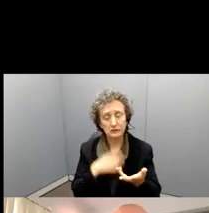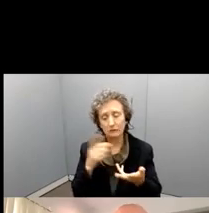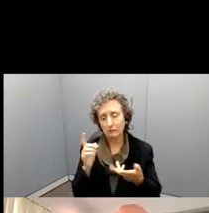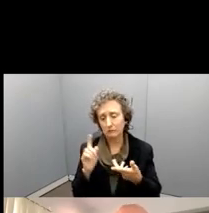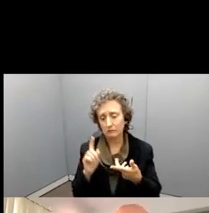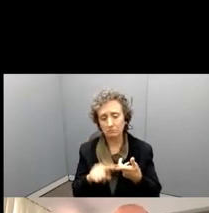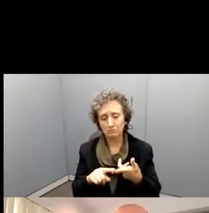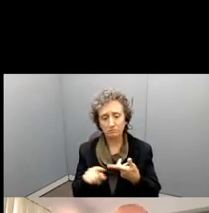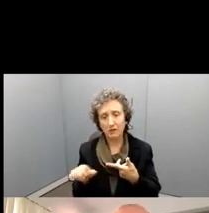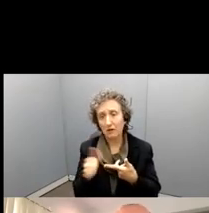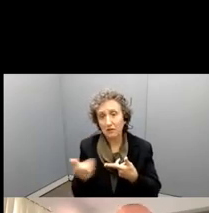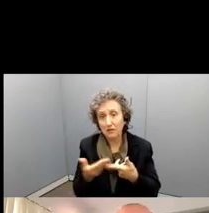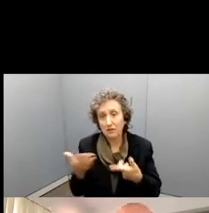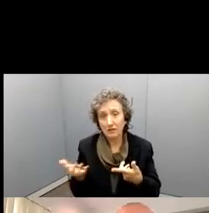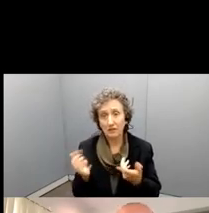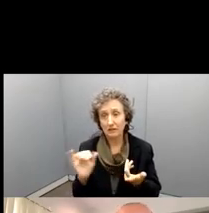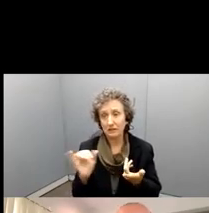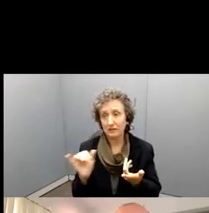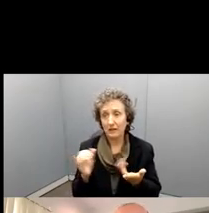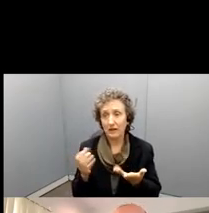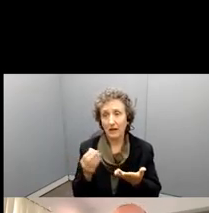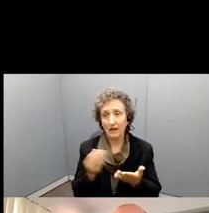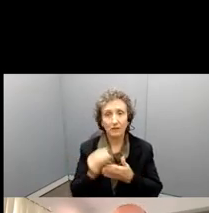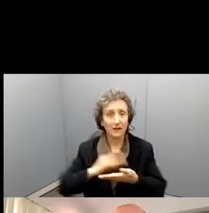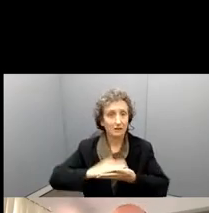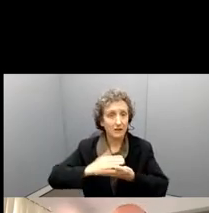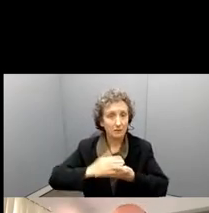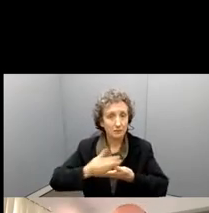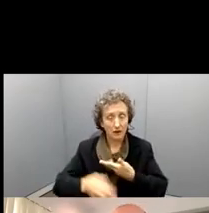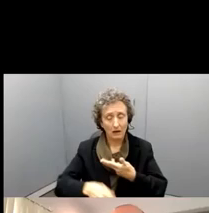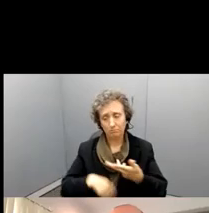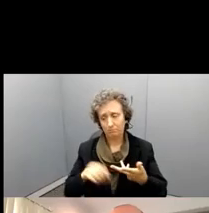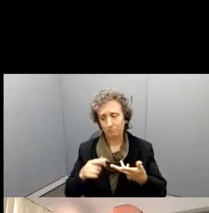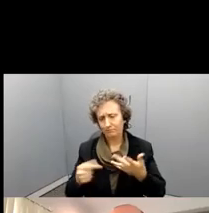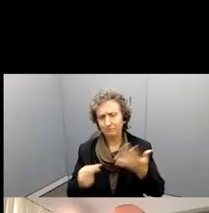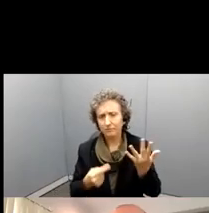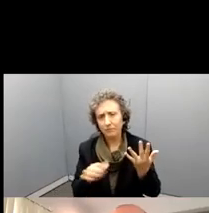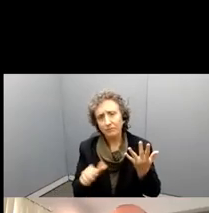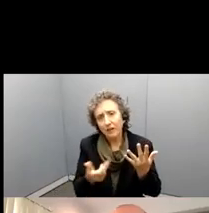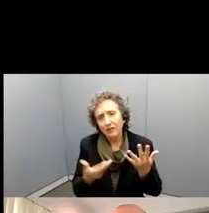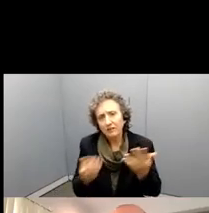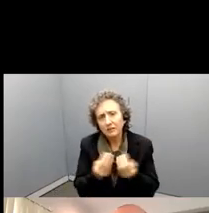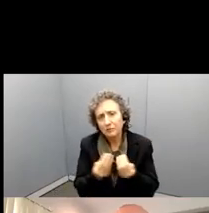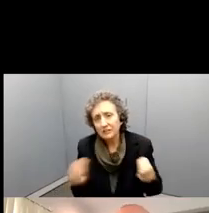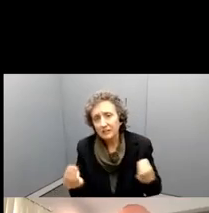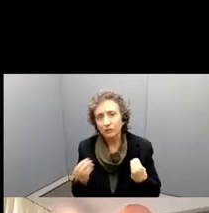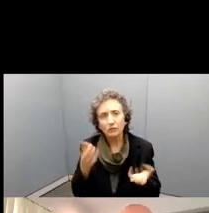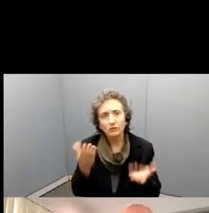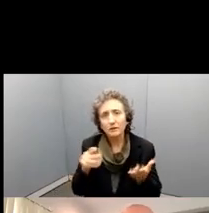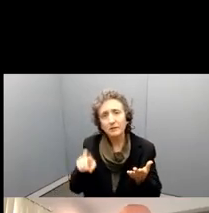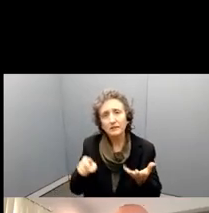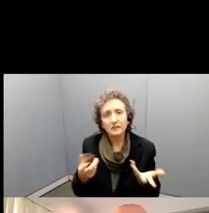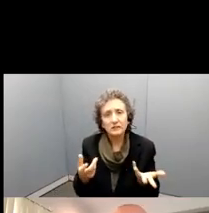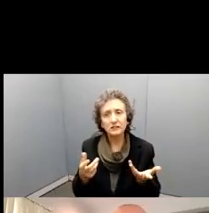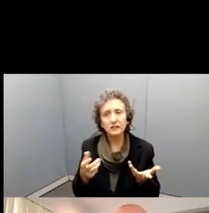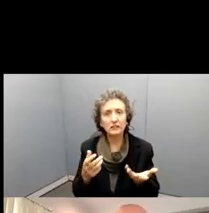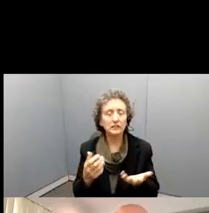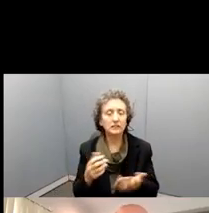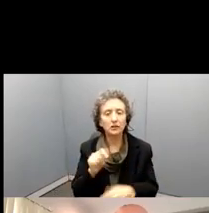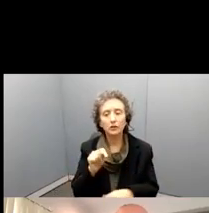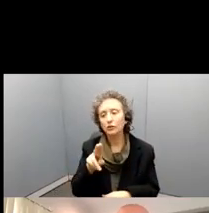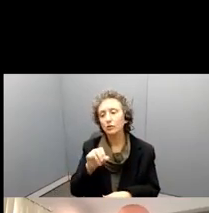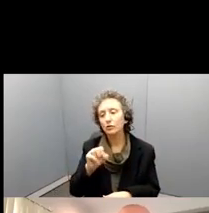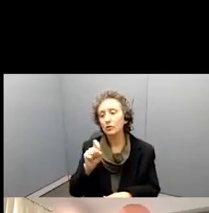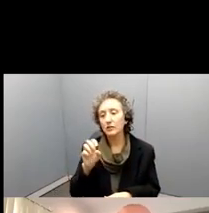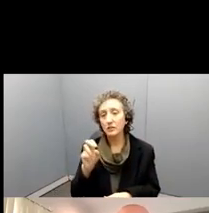things, of, things of, like buying a laptop, and other things of that nature, other materials they may need, tuition it can be used for as